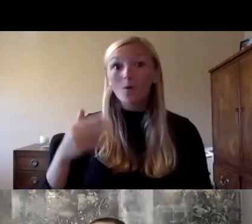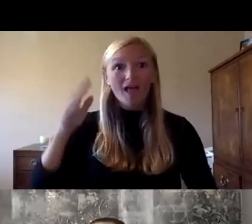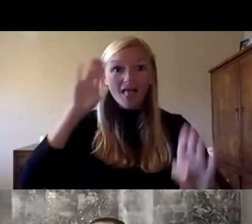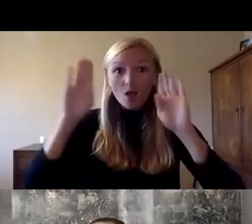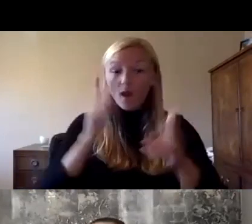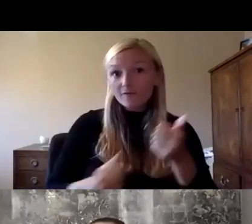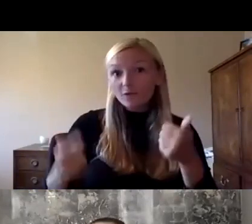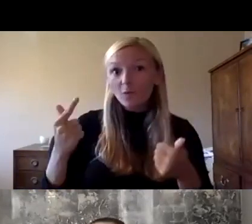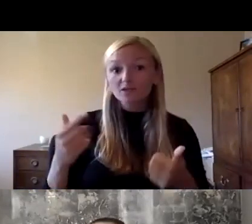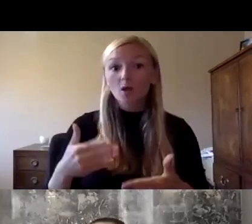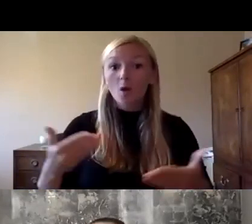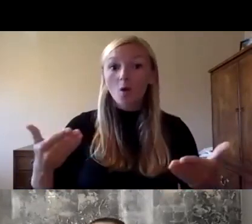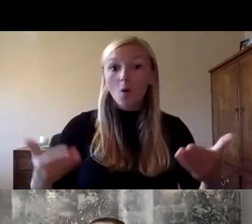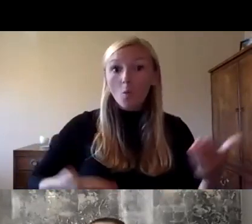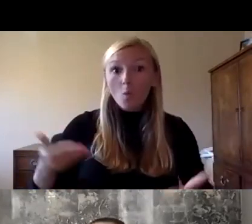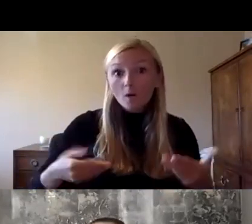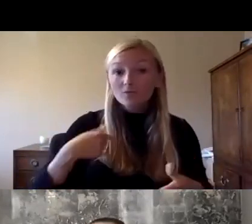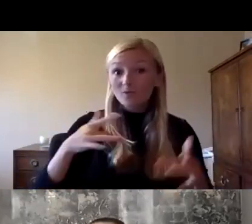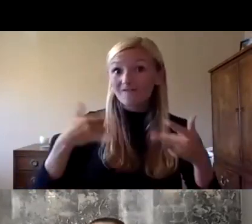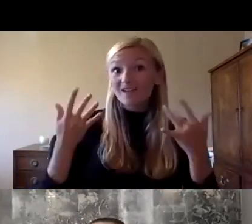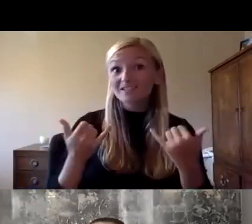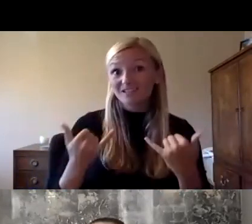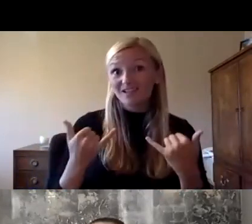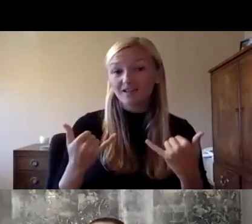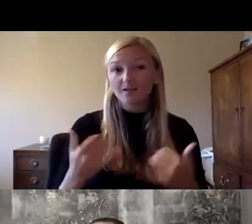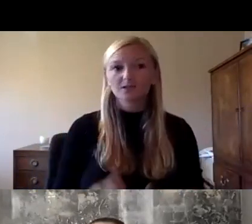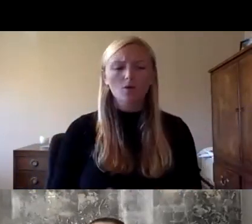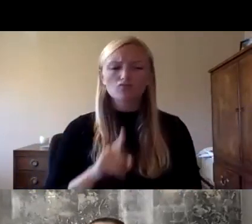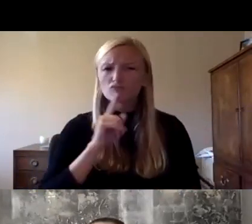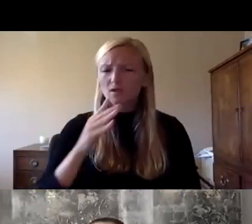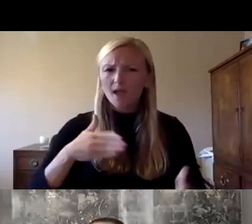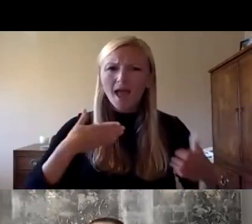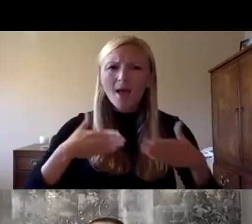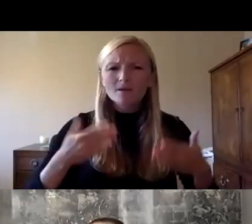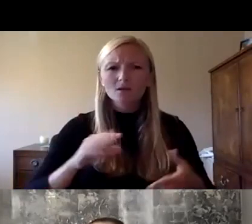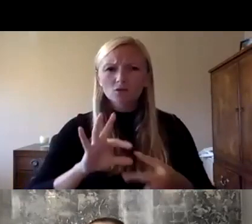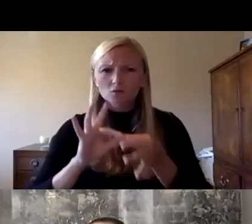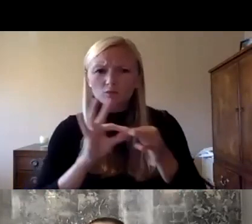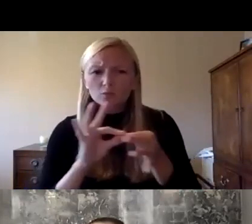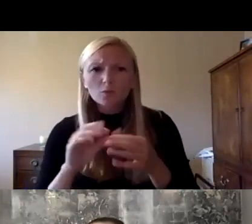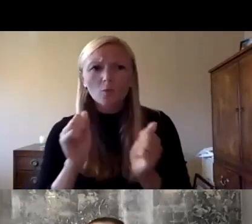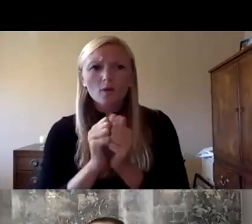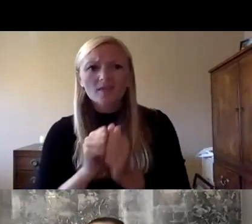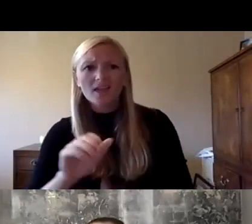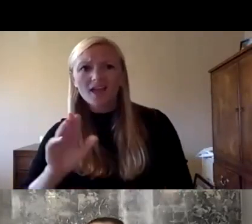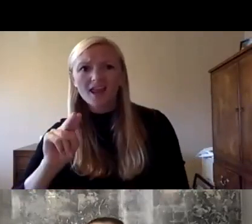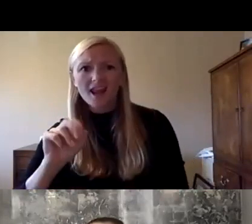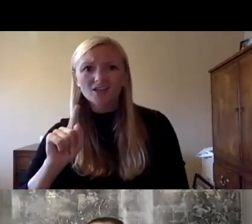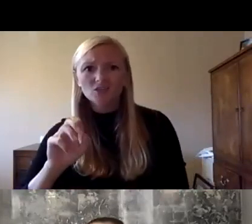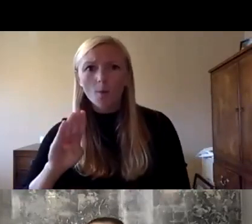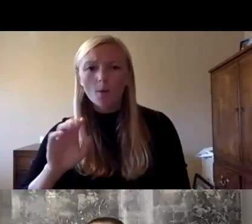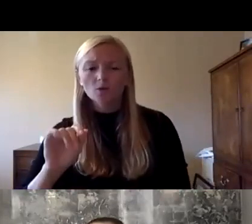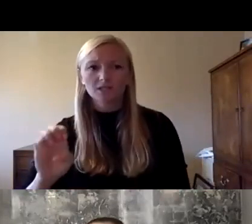welcome to our event i'm very happy to collaborate with nasa boses and aia northern virginia